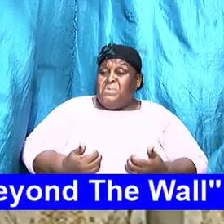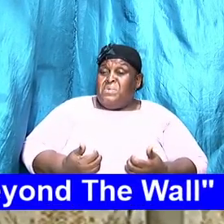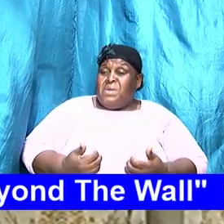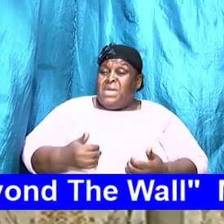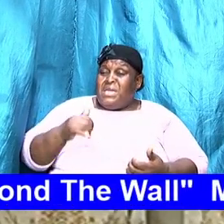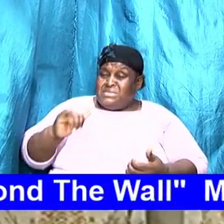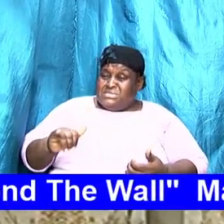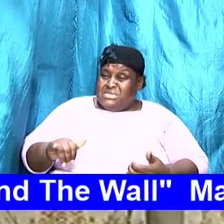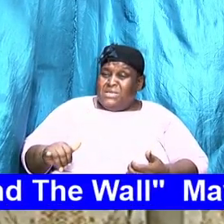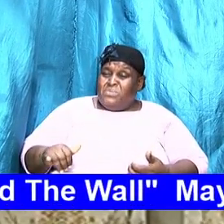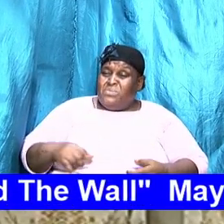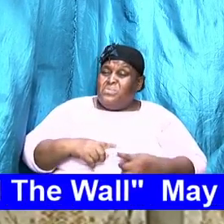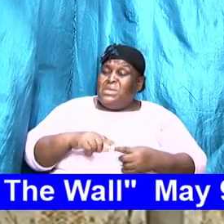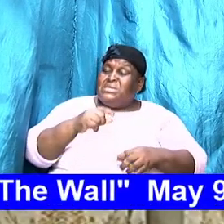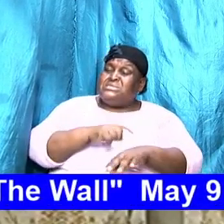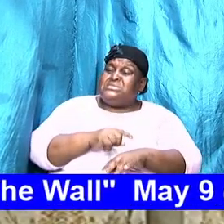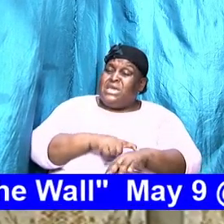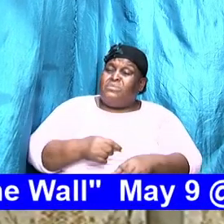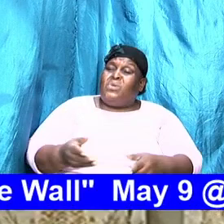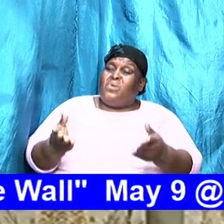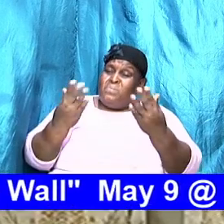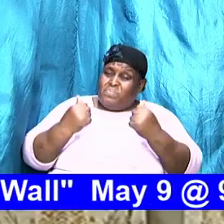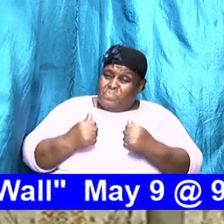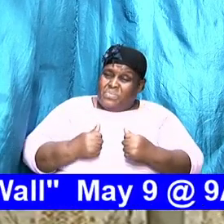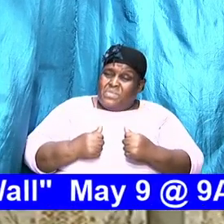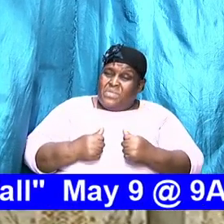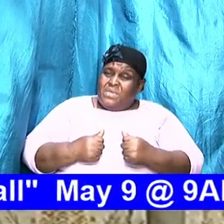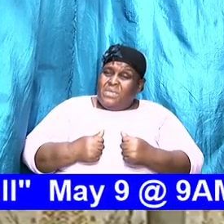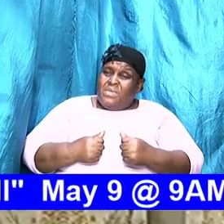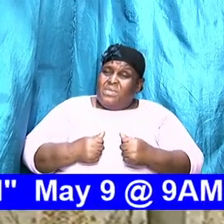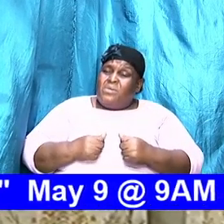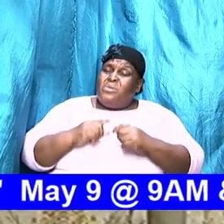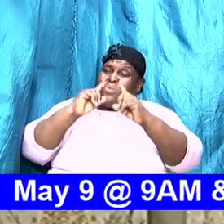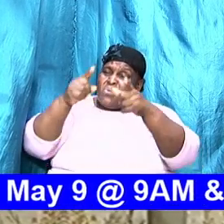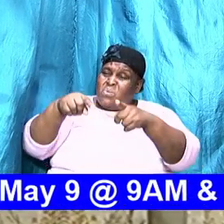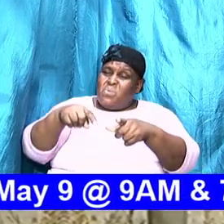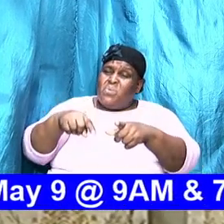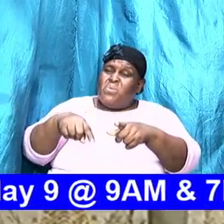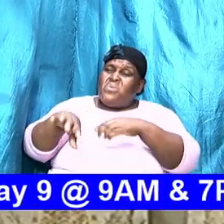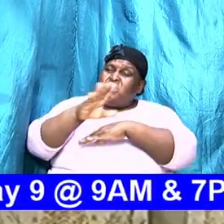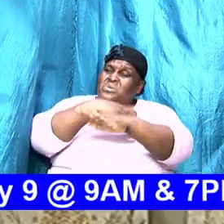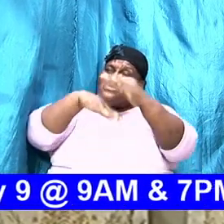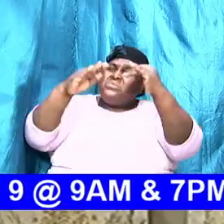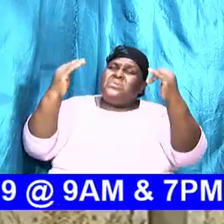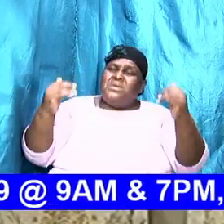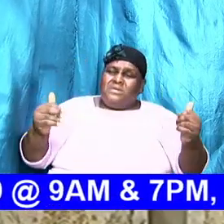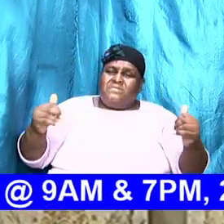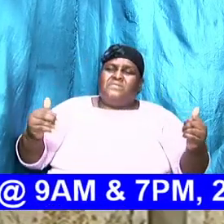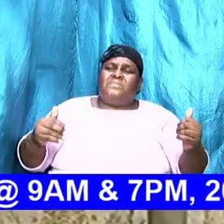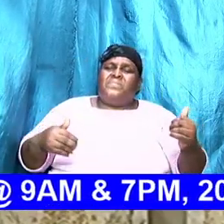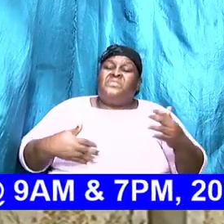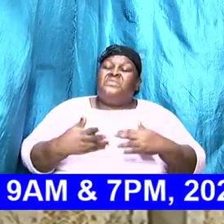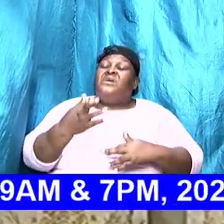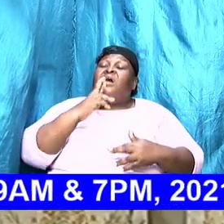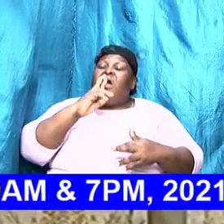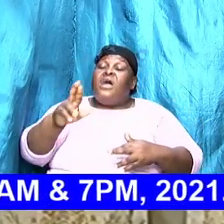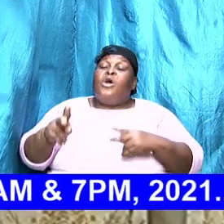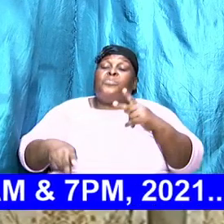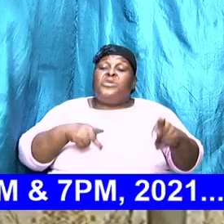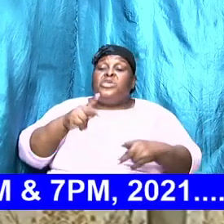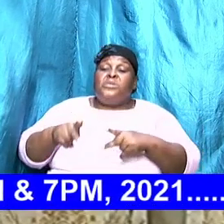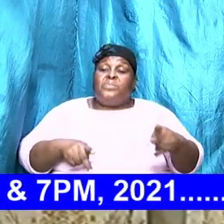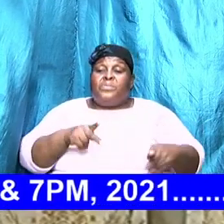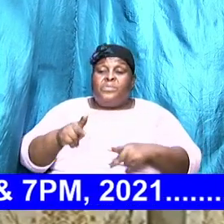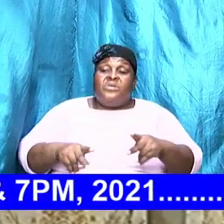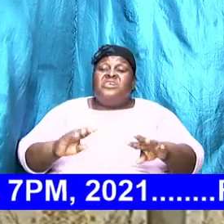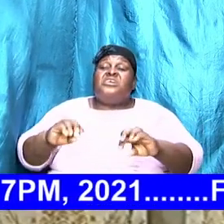when the time come you're going to be ushered off into heaven I want us to understand that there are folks that are